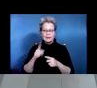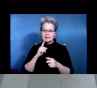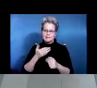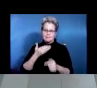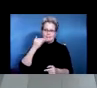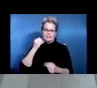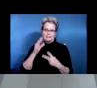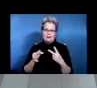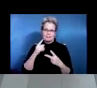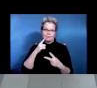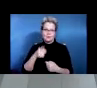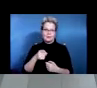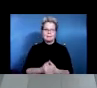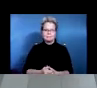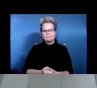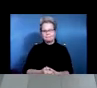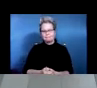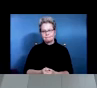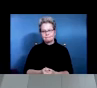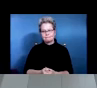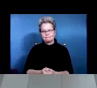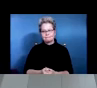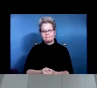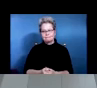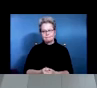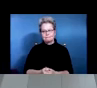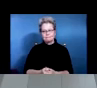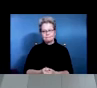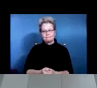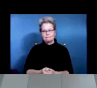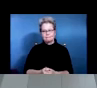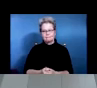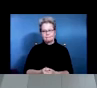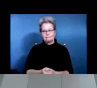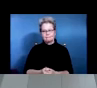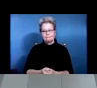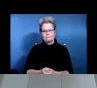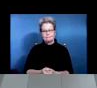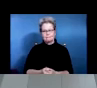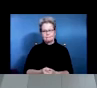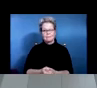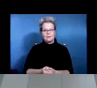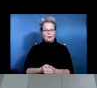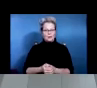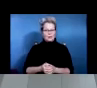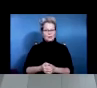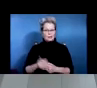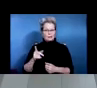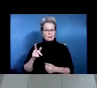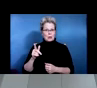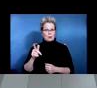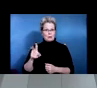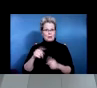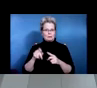opposed to him using his rolling walker so the type of wheelchair he'll be using at work depends on